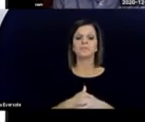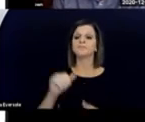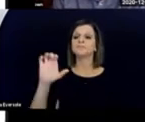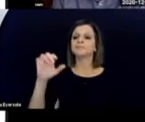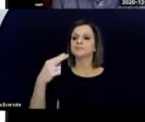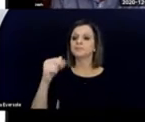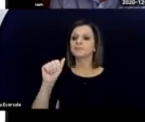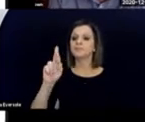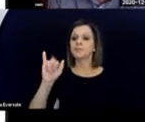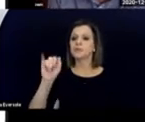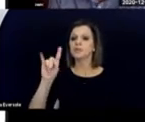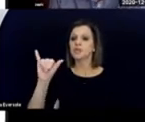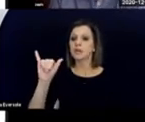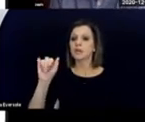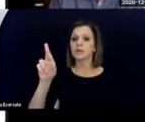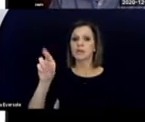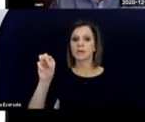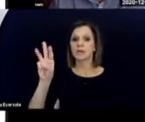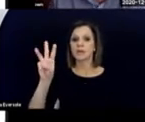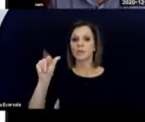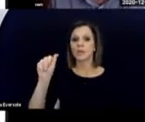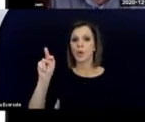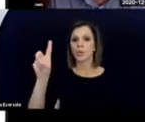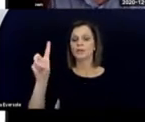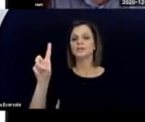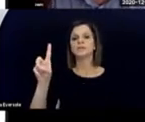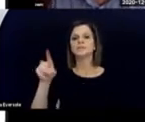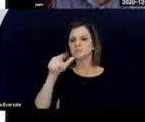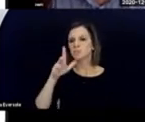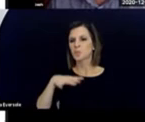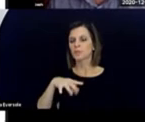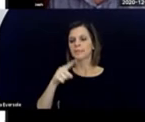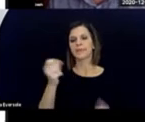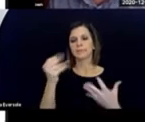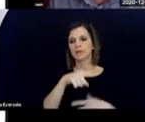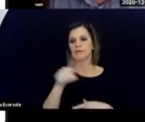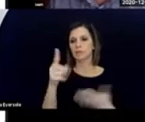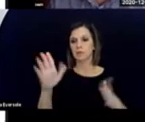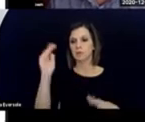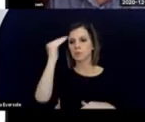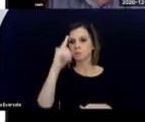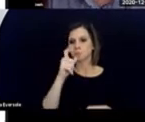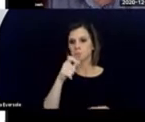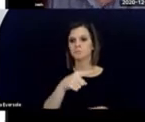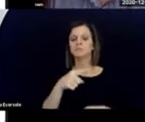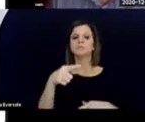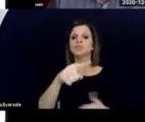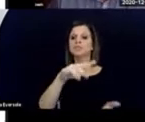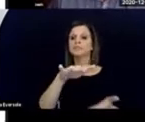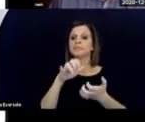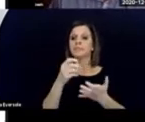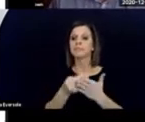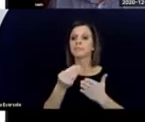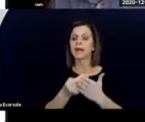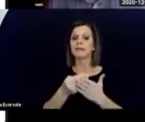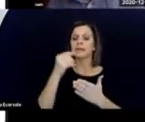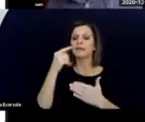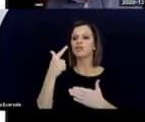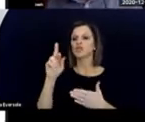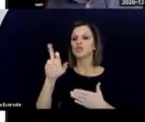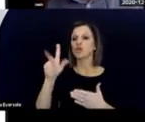But Charity Rowland, who many of you will be familiar with, she got a grant to do a research project